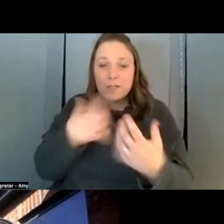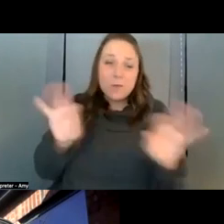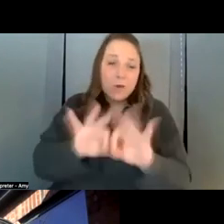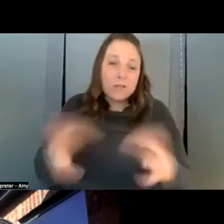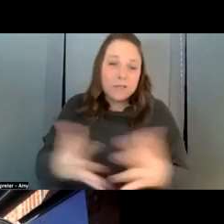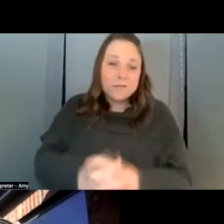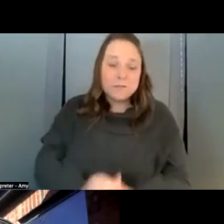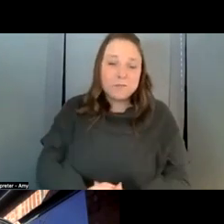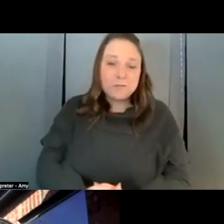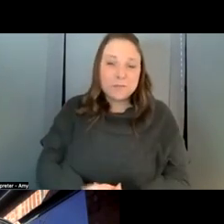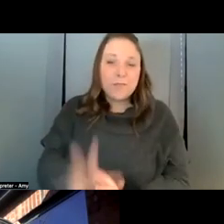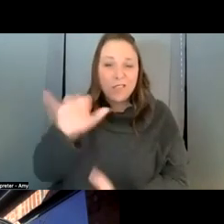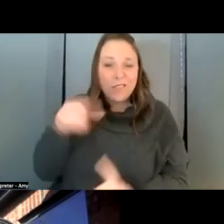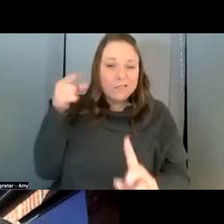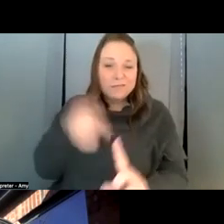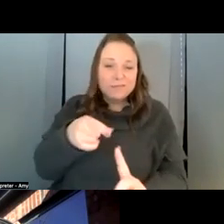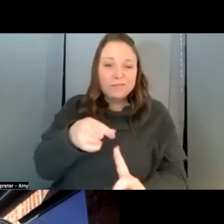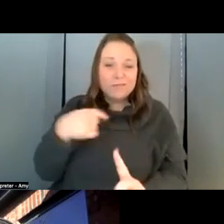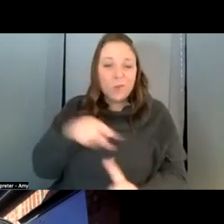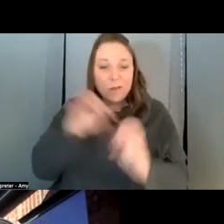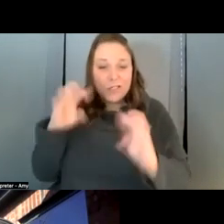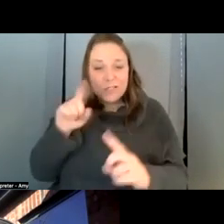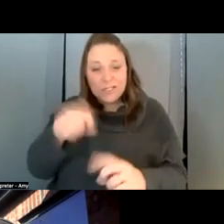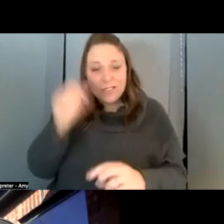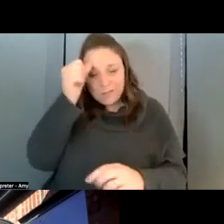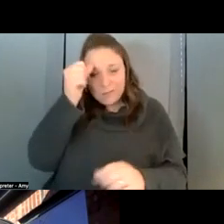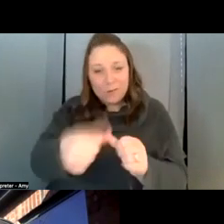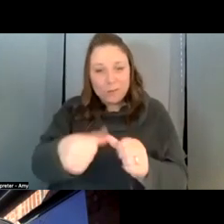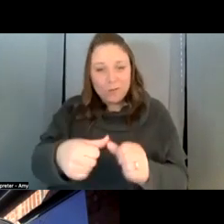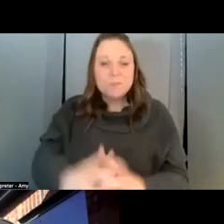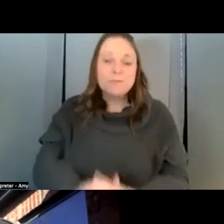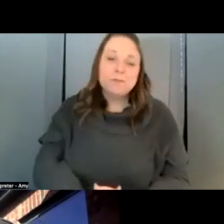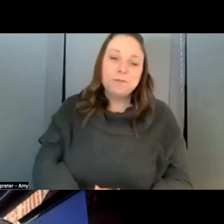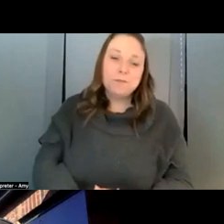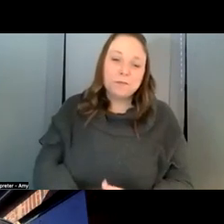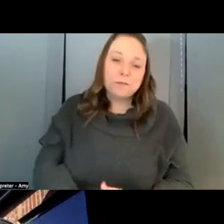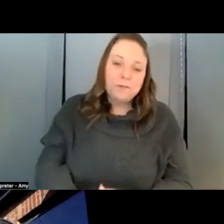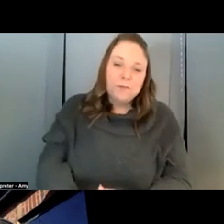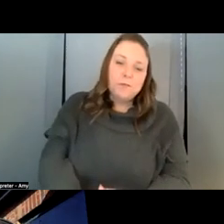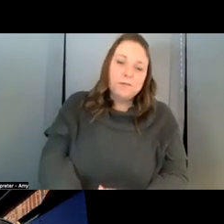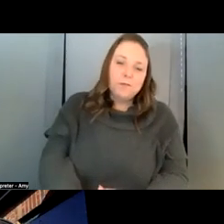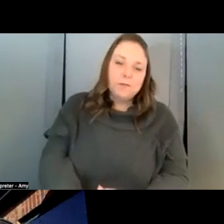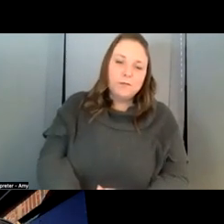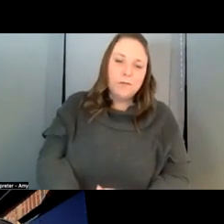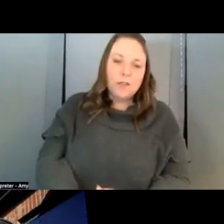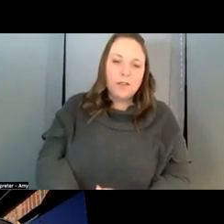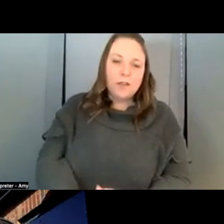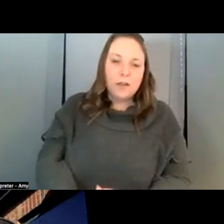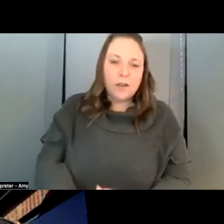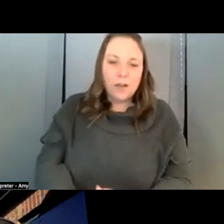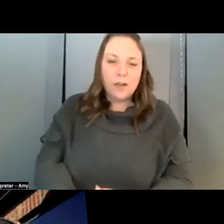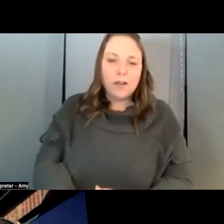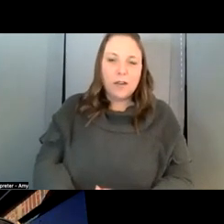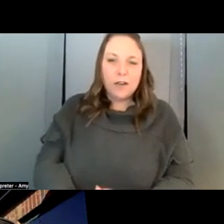that's the thing that we as educators need to be attuned to i know that sounds like i'm arguing or talking in